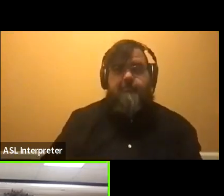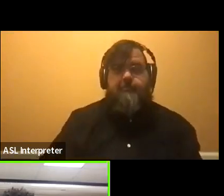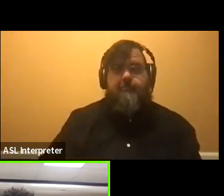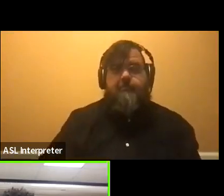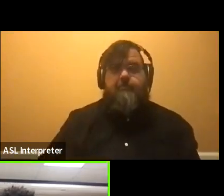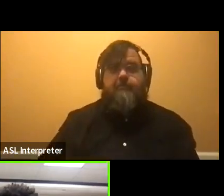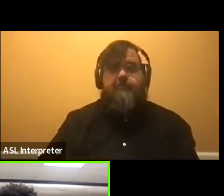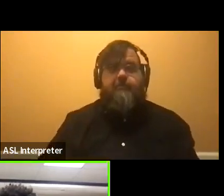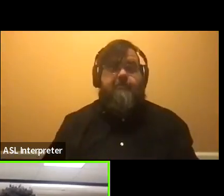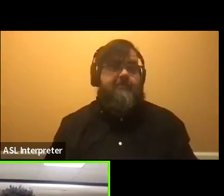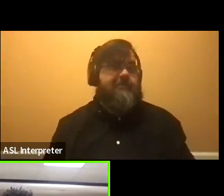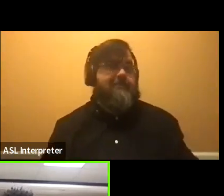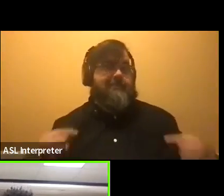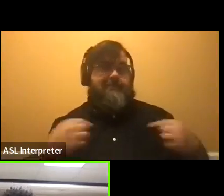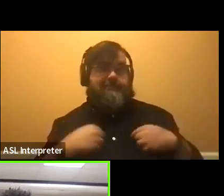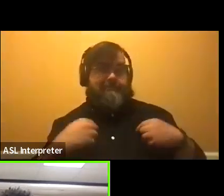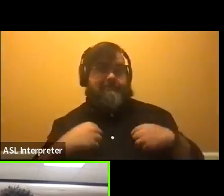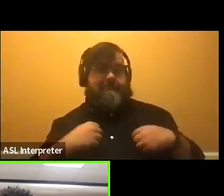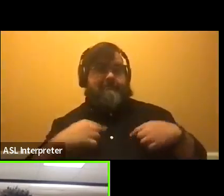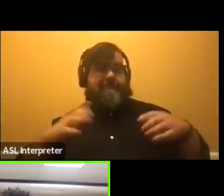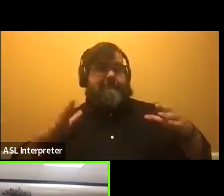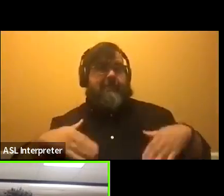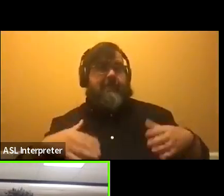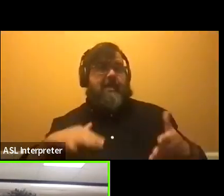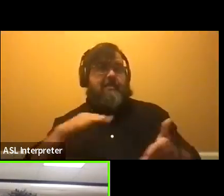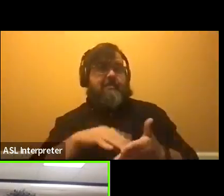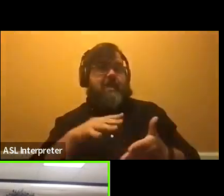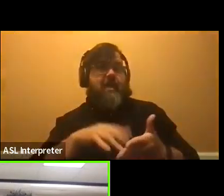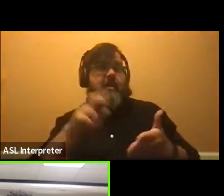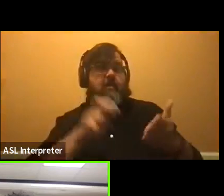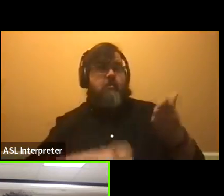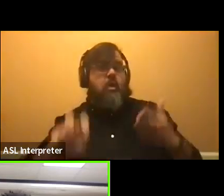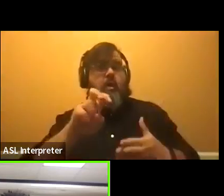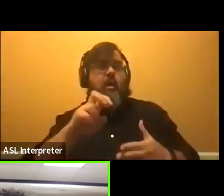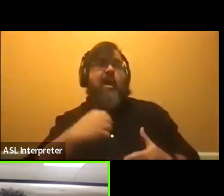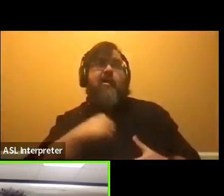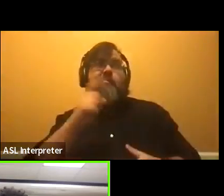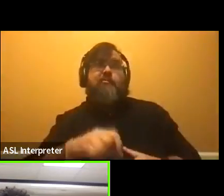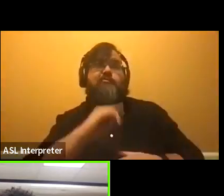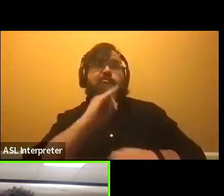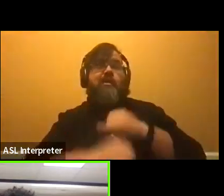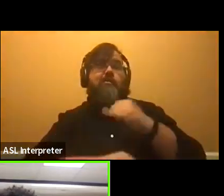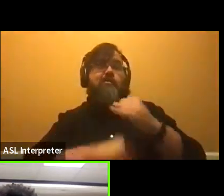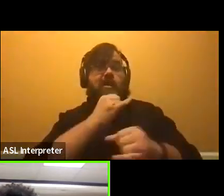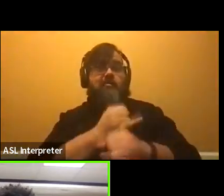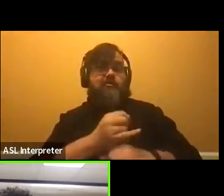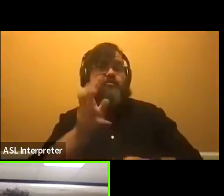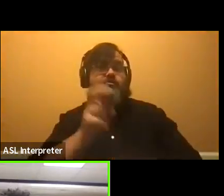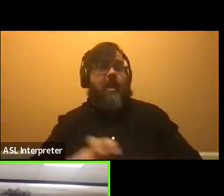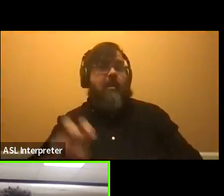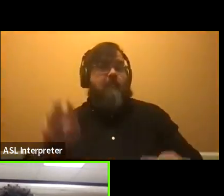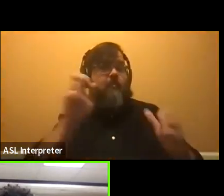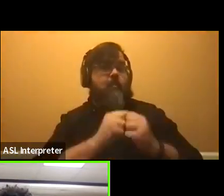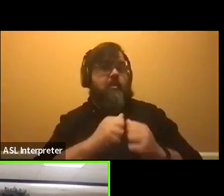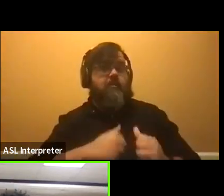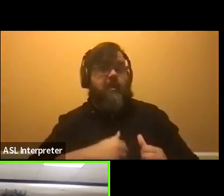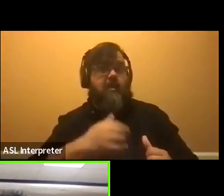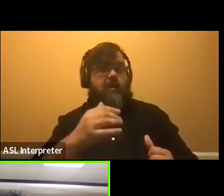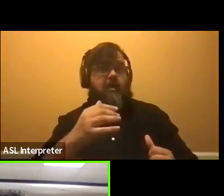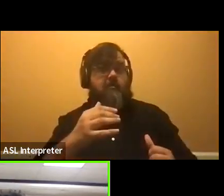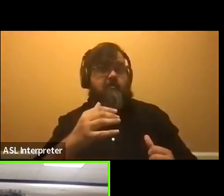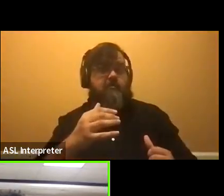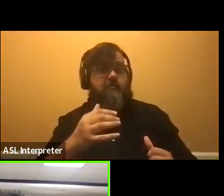personally have not studied abroad. I was supposed to have an international travel with my Muhammad Ali scholars program.